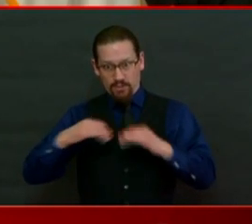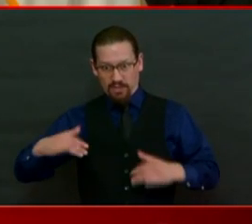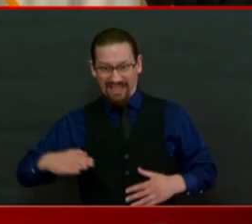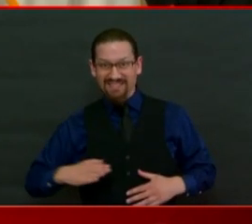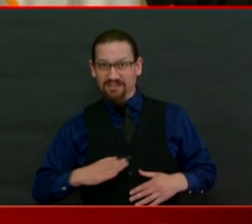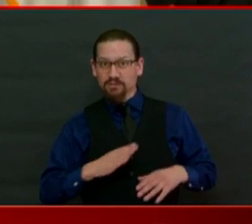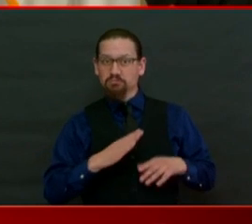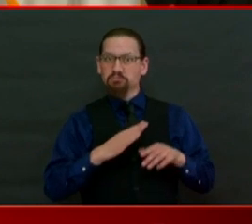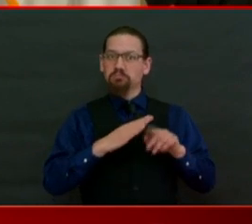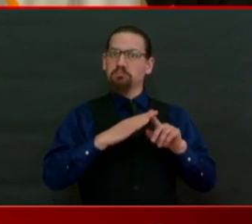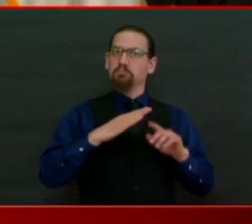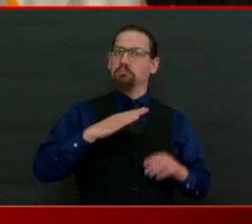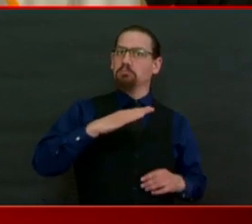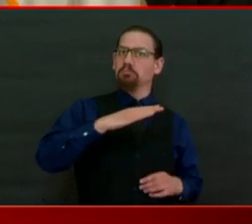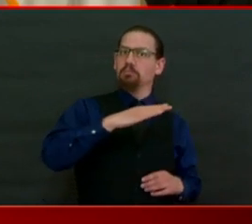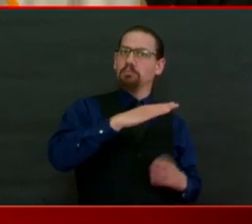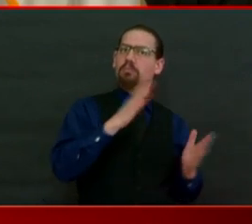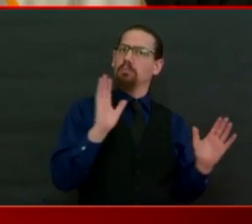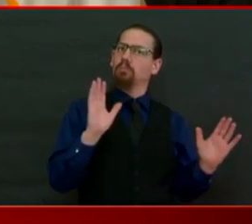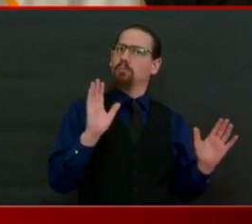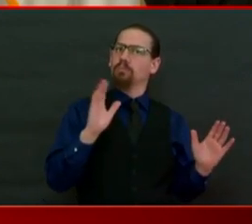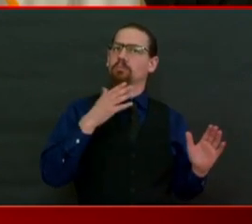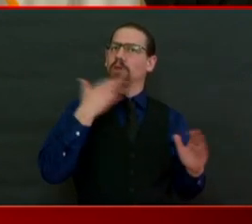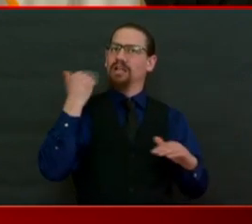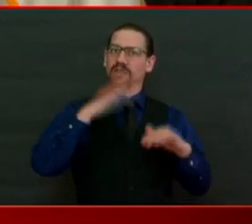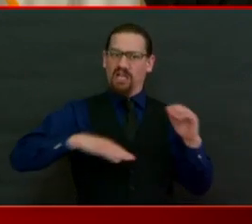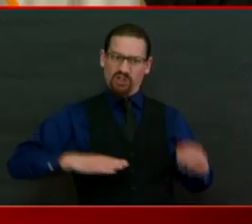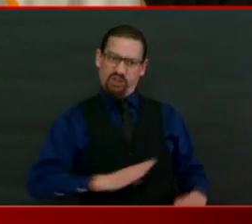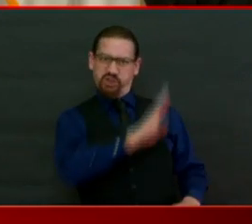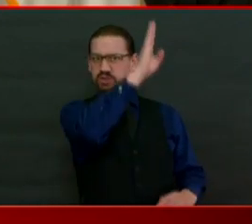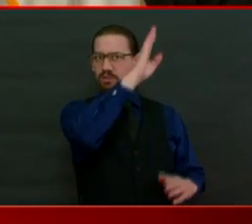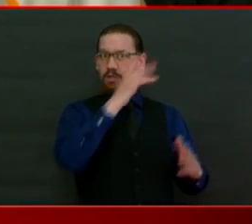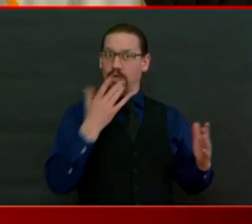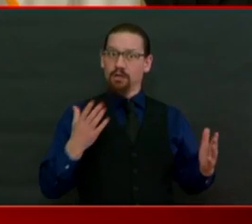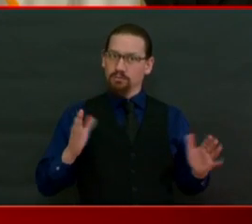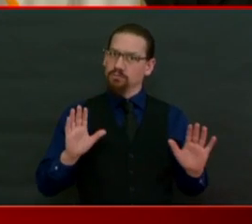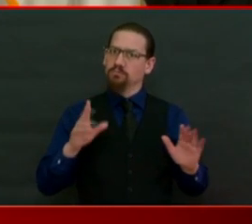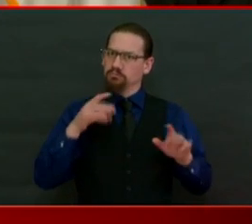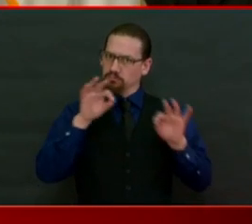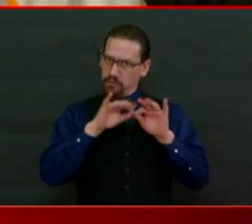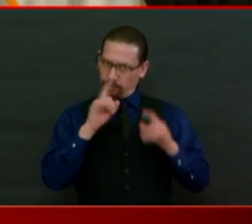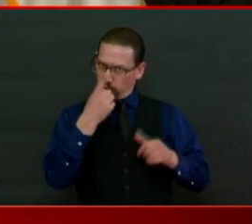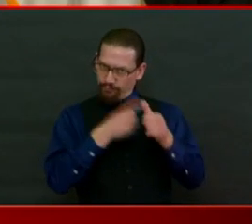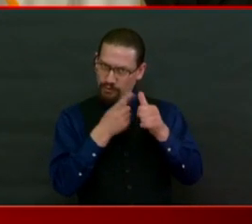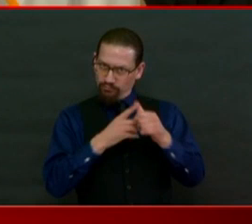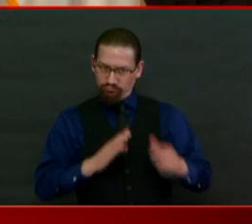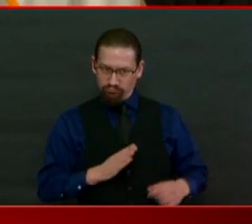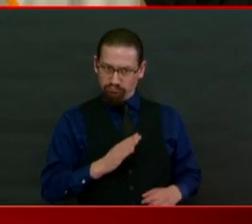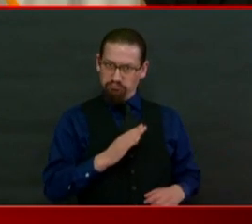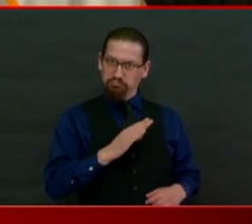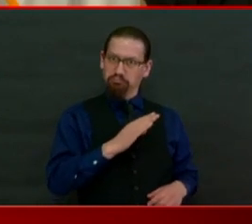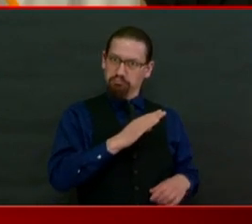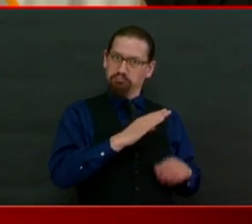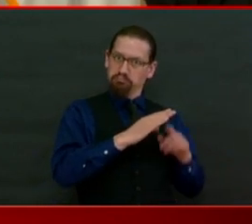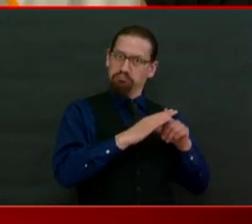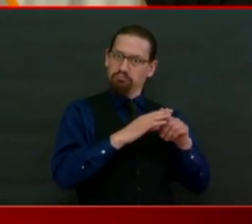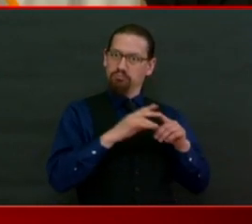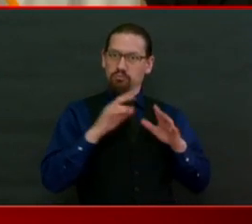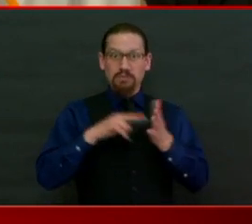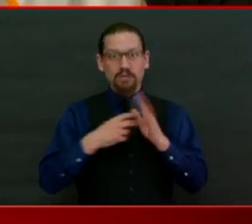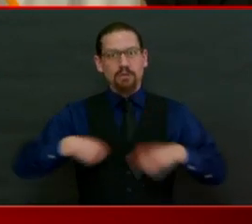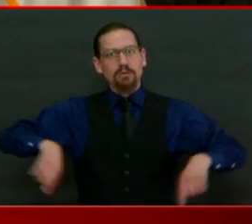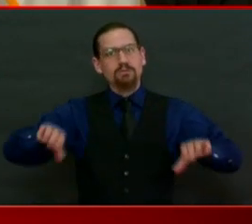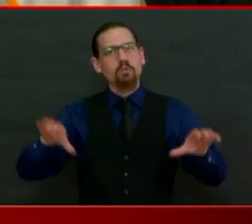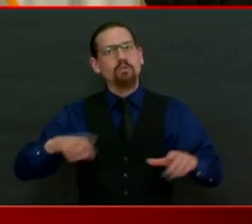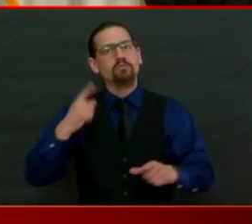That is a good sign. And hospitalizations are holding steady. A good sign. It means we've done the right things to control this. We